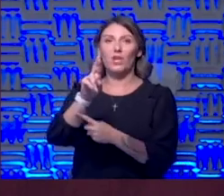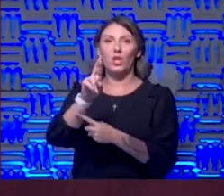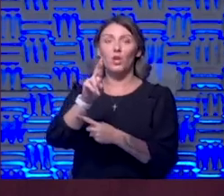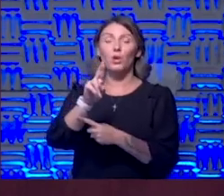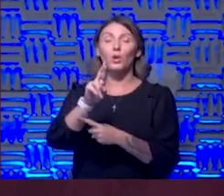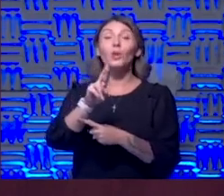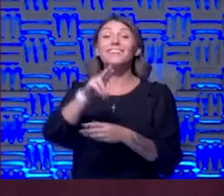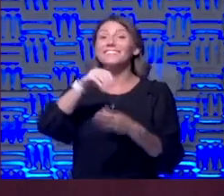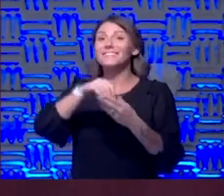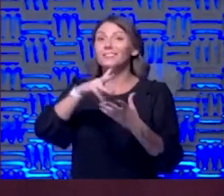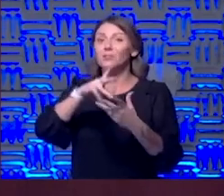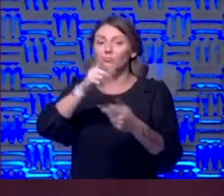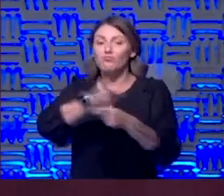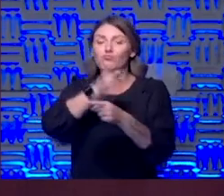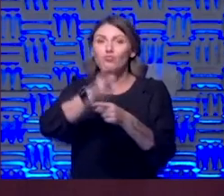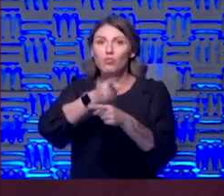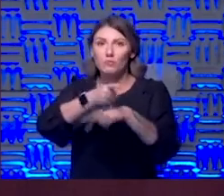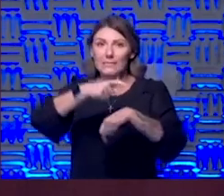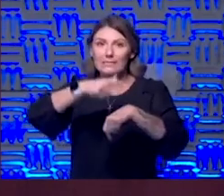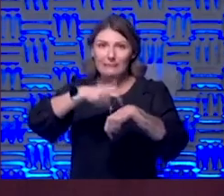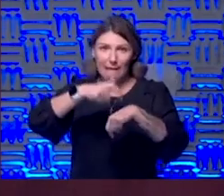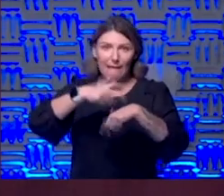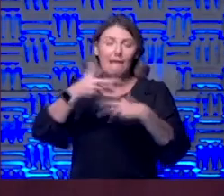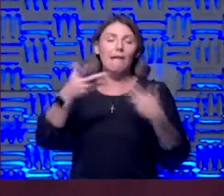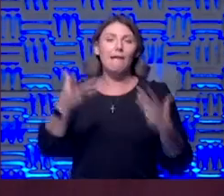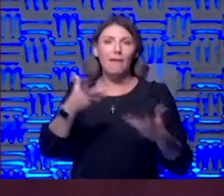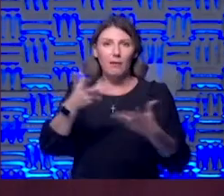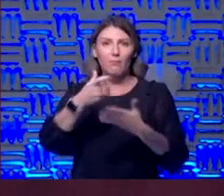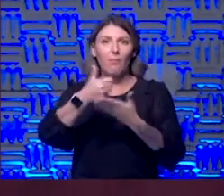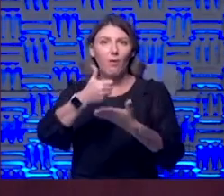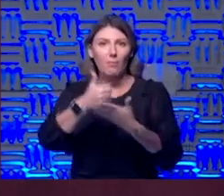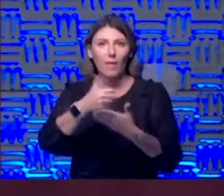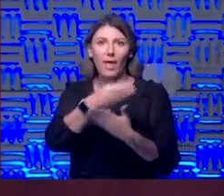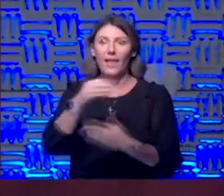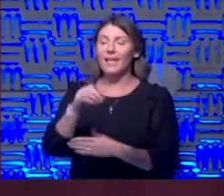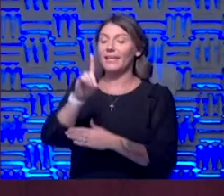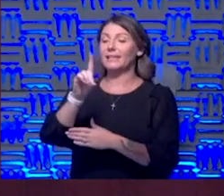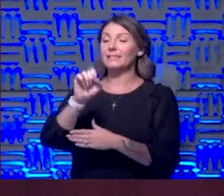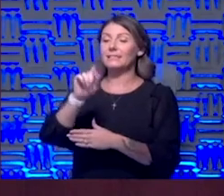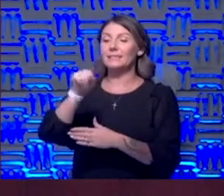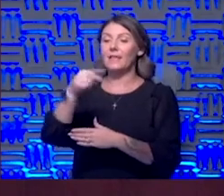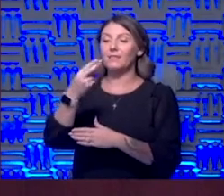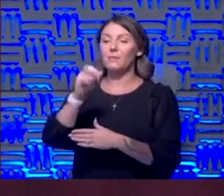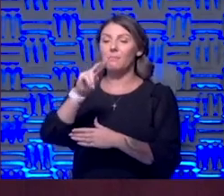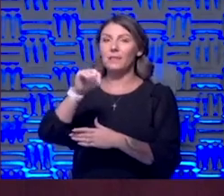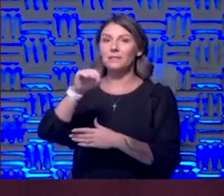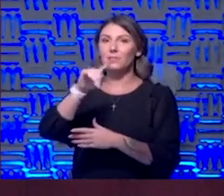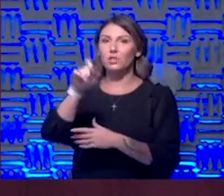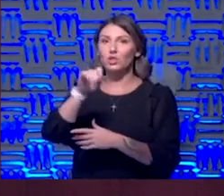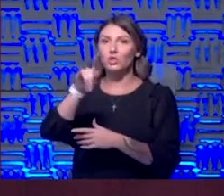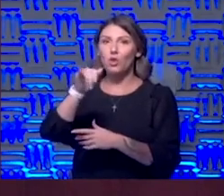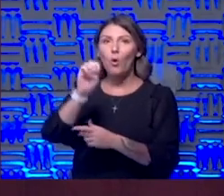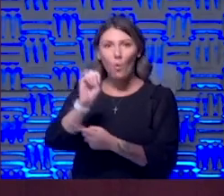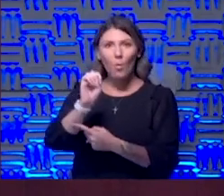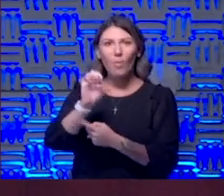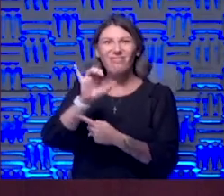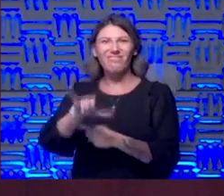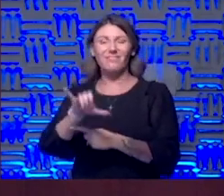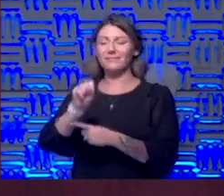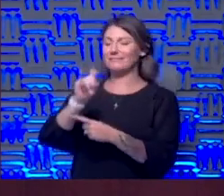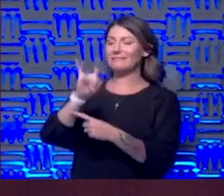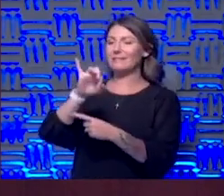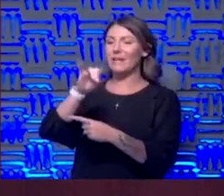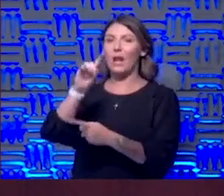setting might be helpful we also know that dexamethasone you know a steroid can be helpful in the right settings